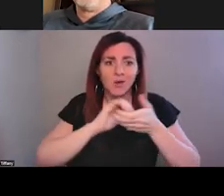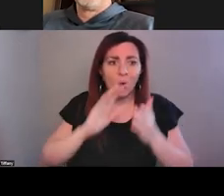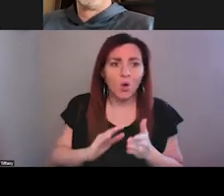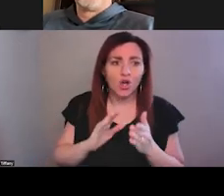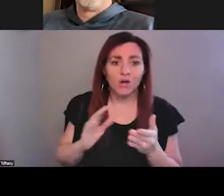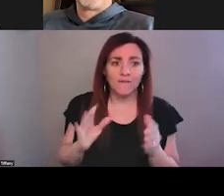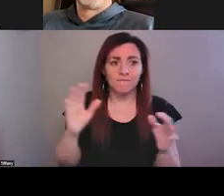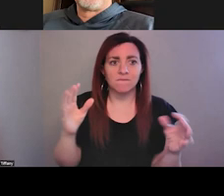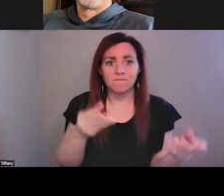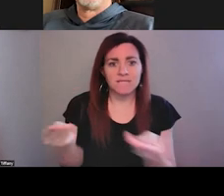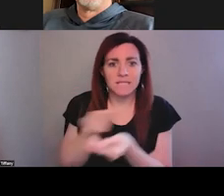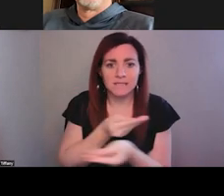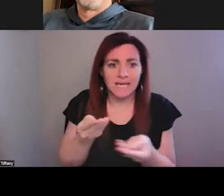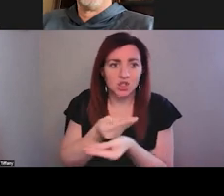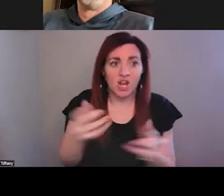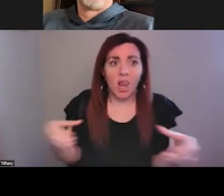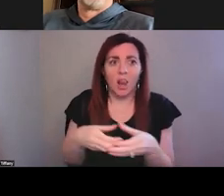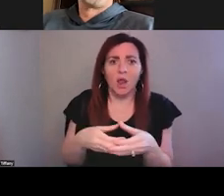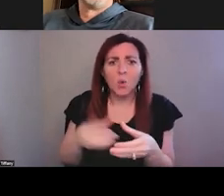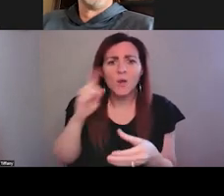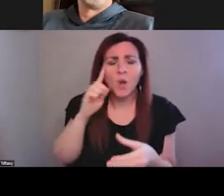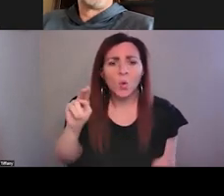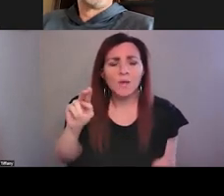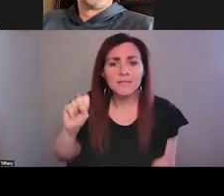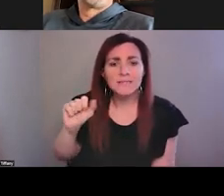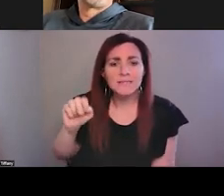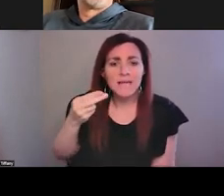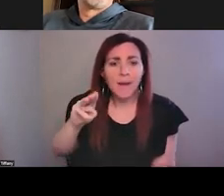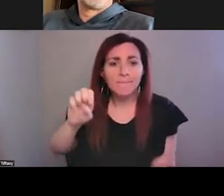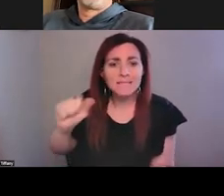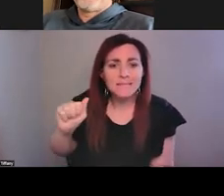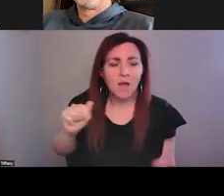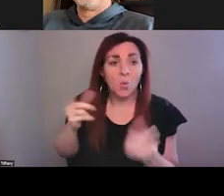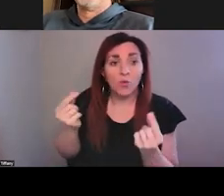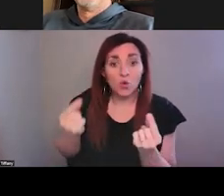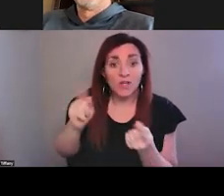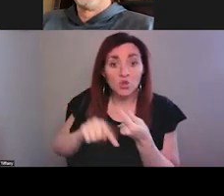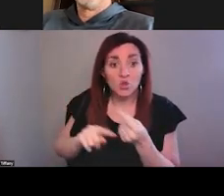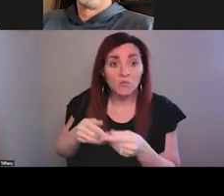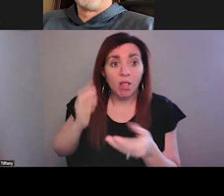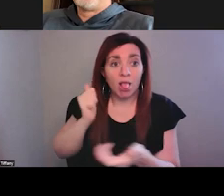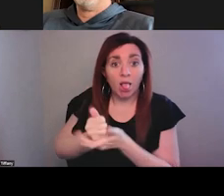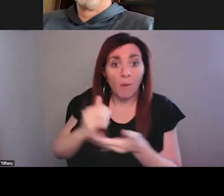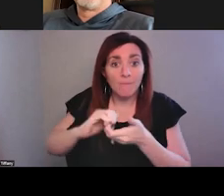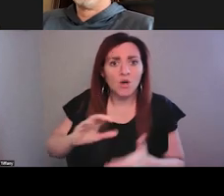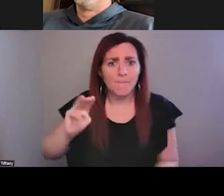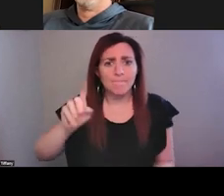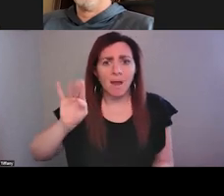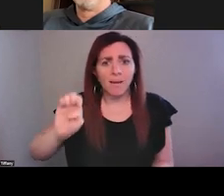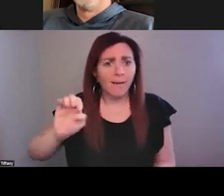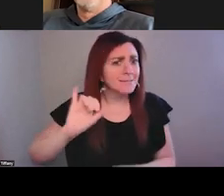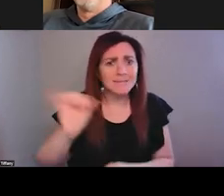Dr. Richard in terms of all the work that SAMHSA is doing to convene partners. Medicaid can also serve in that capacity to bring in providers,